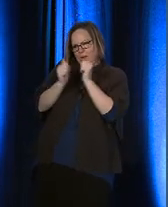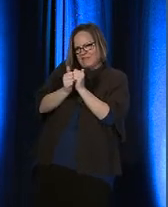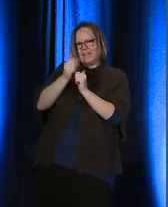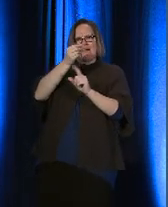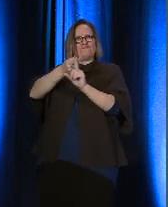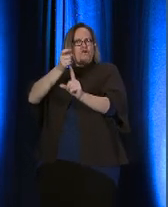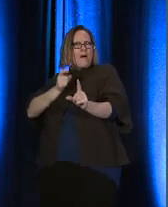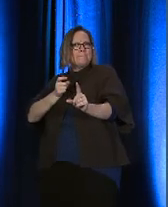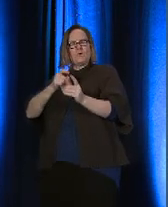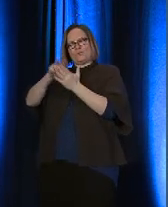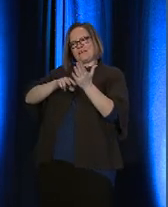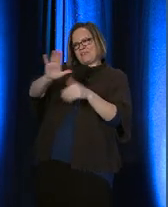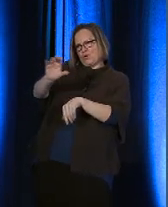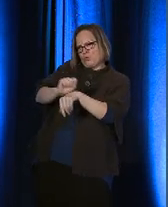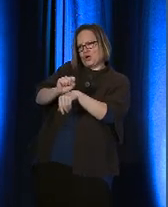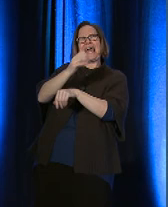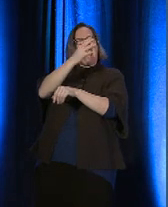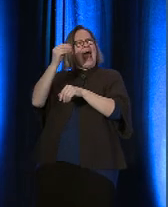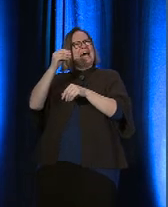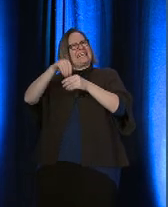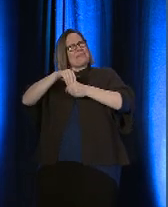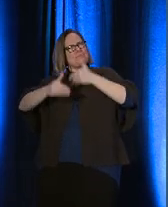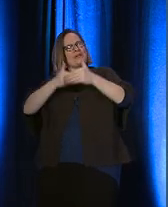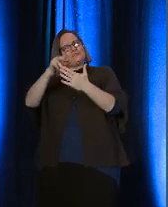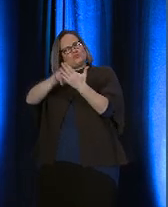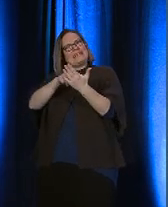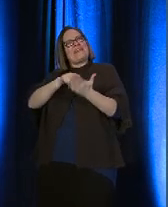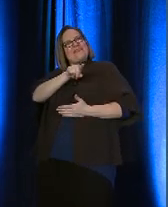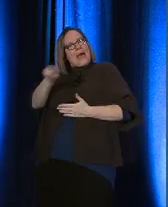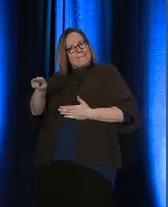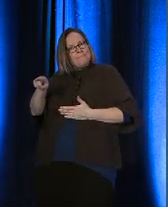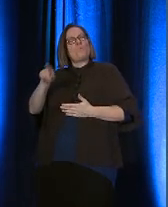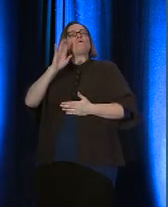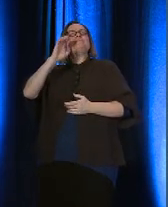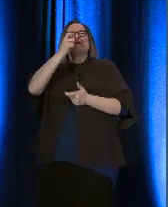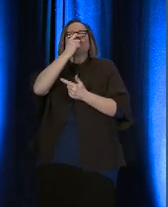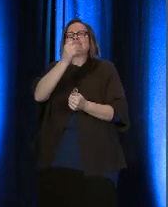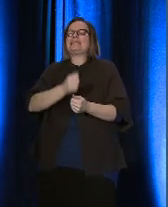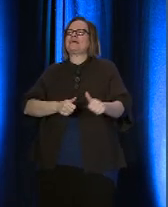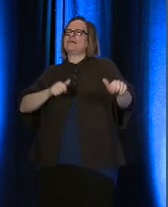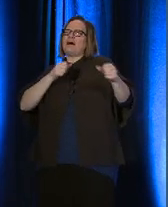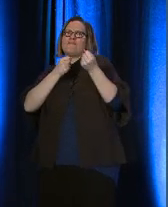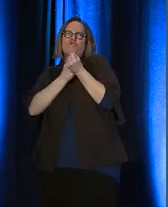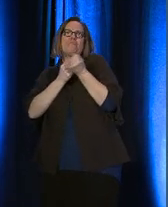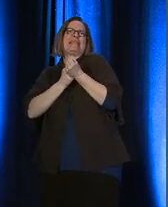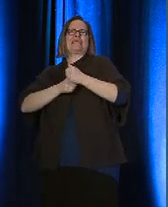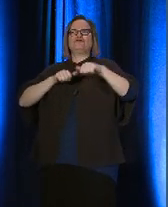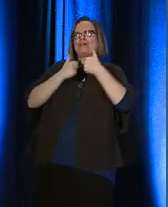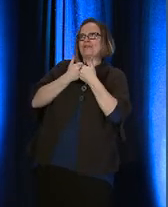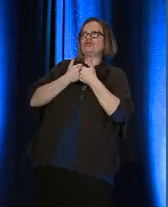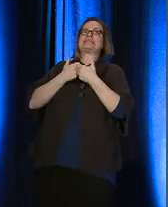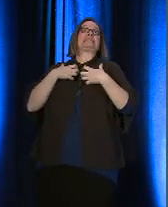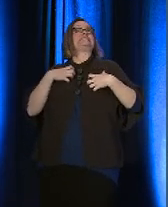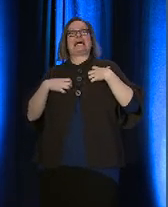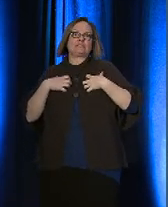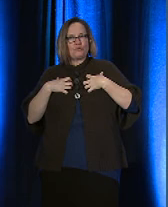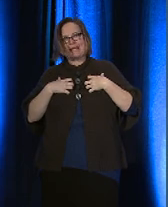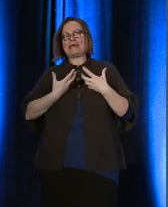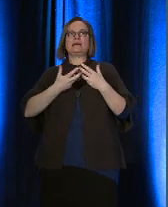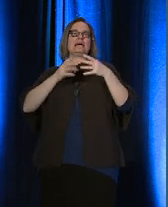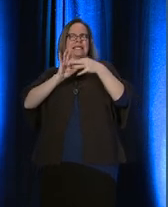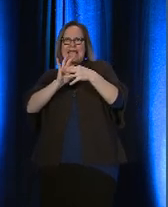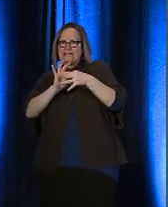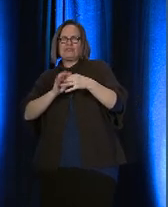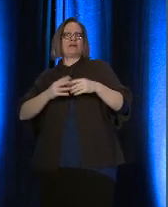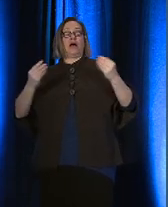process reading them, would be interesting, affirming, challenging, exasperating, engaging, illuminating, would